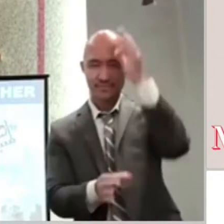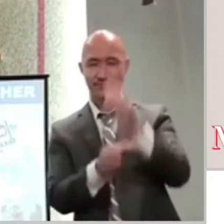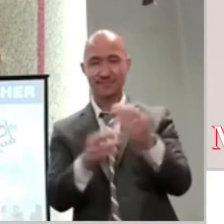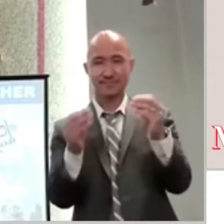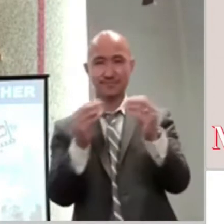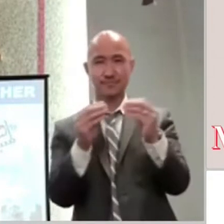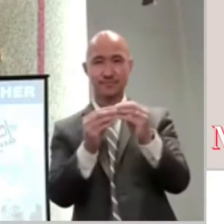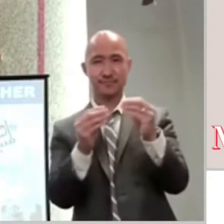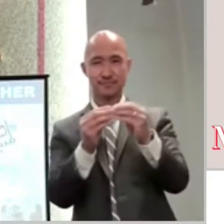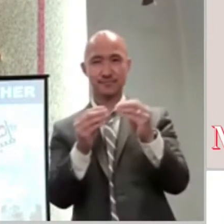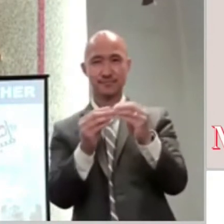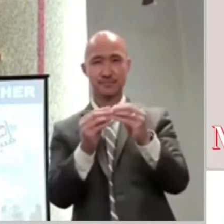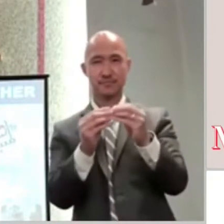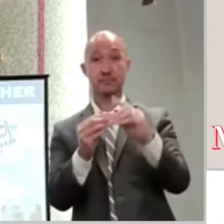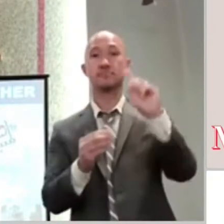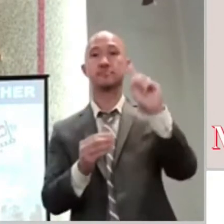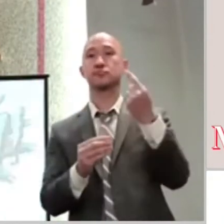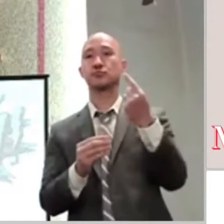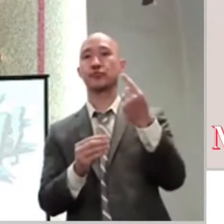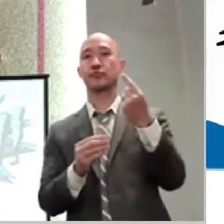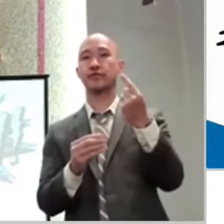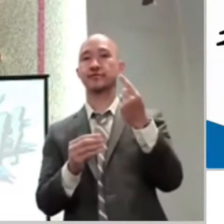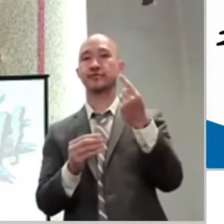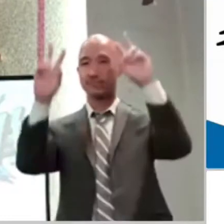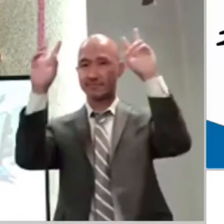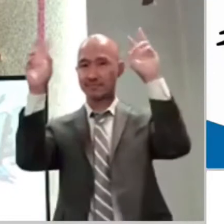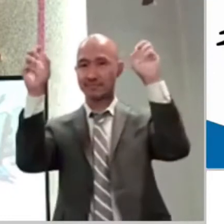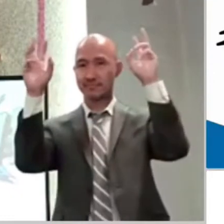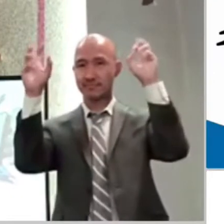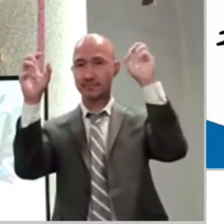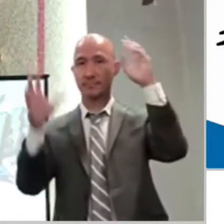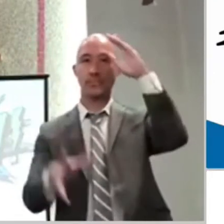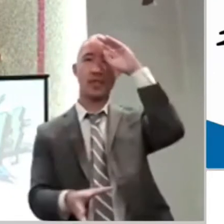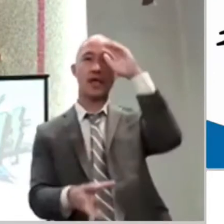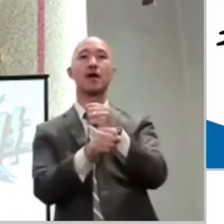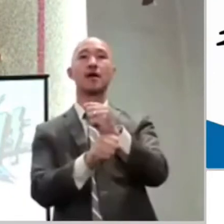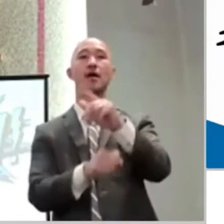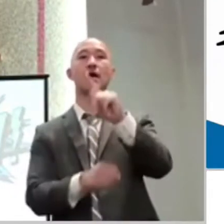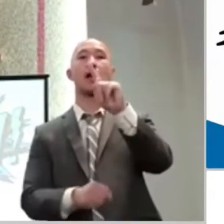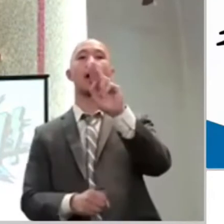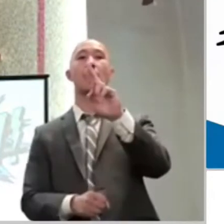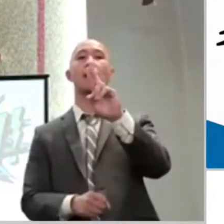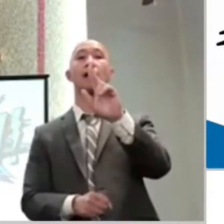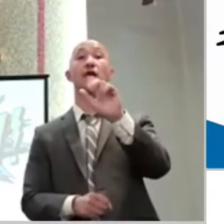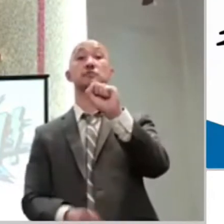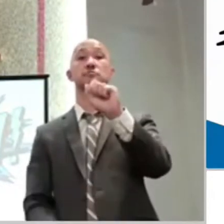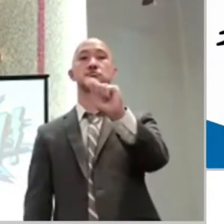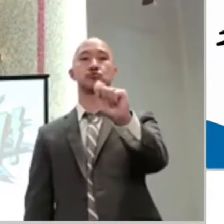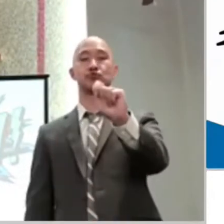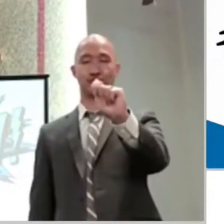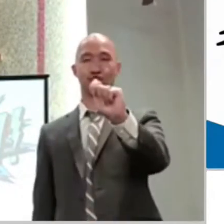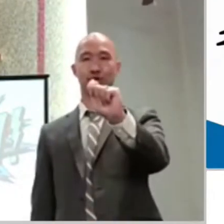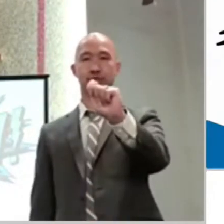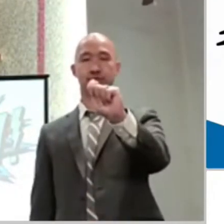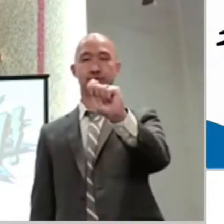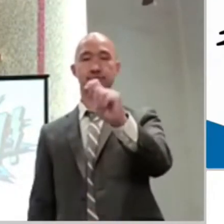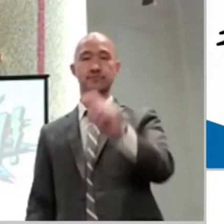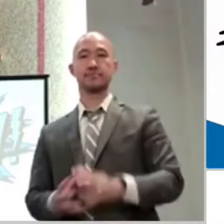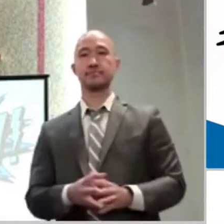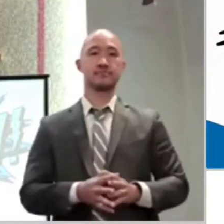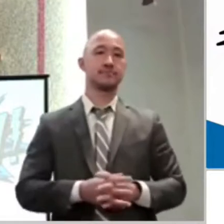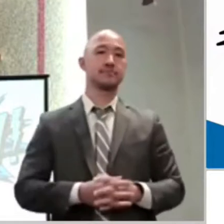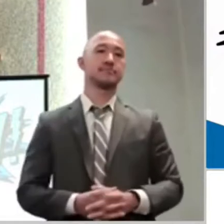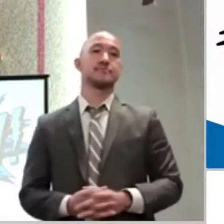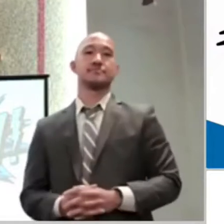the Greek and see what it really means. In the Greek, it's the word pistis. The etymology of the